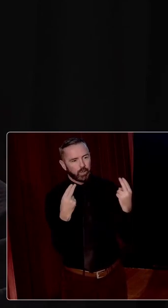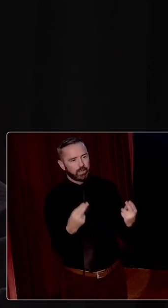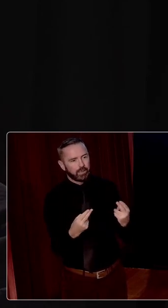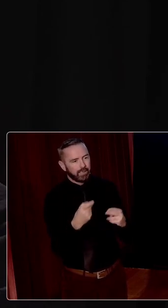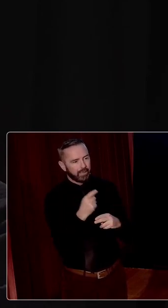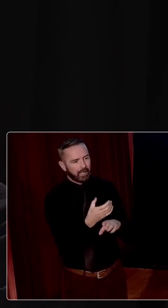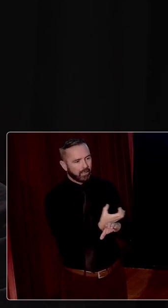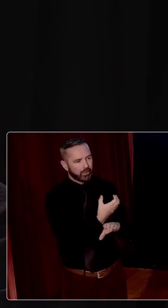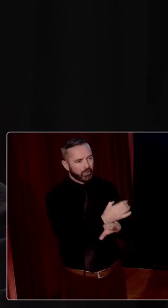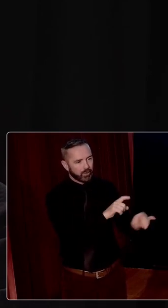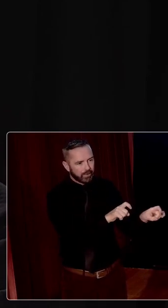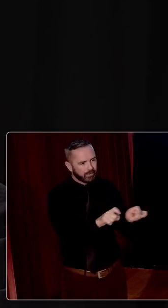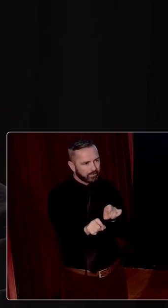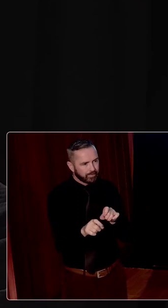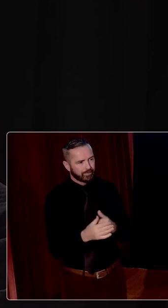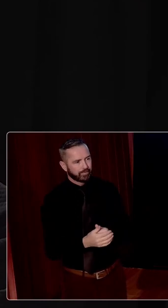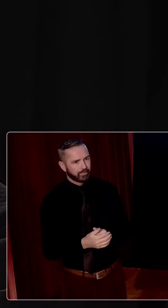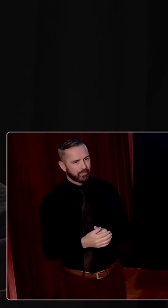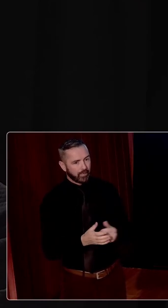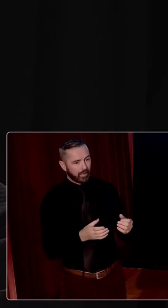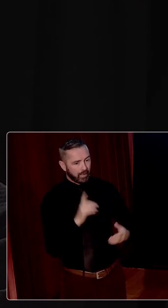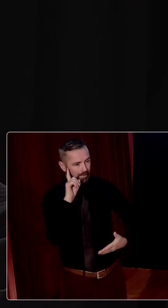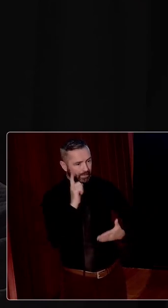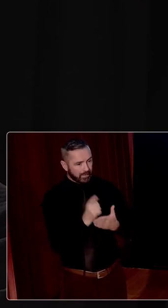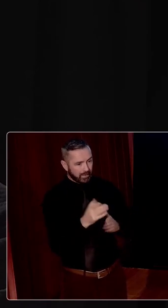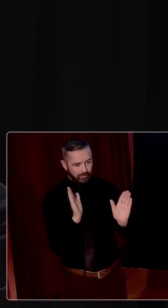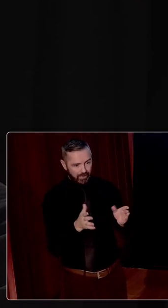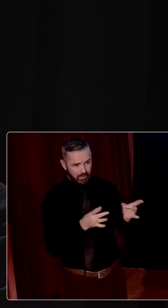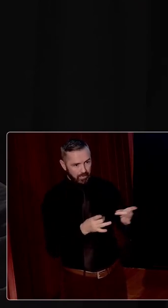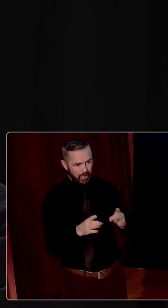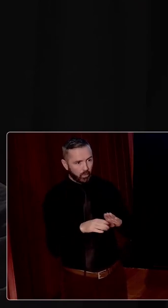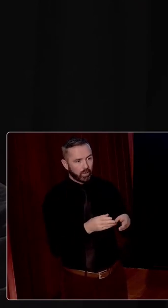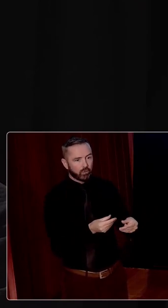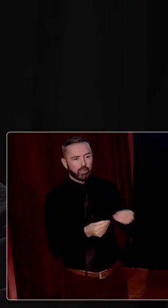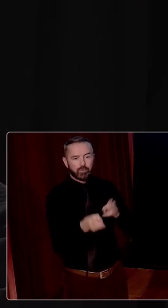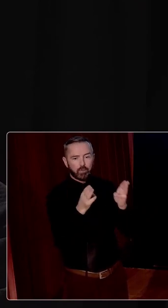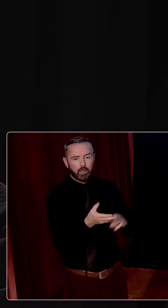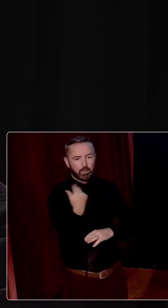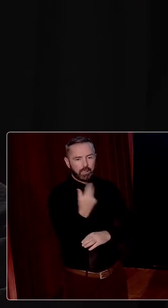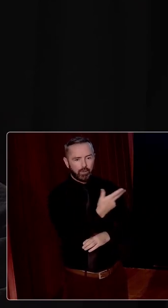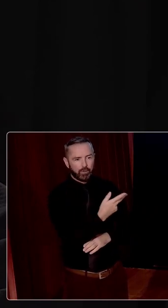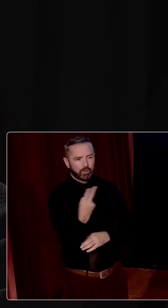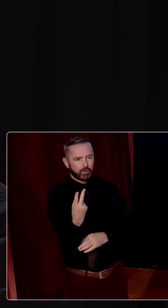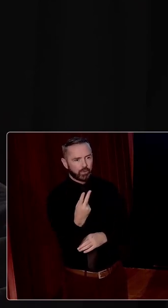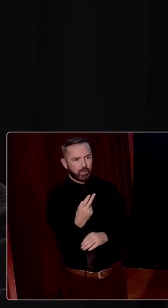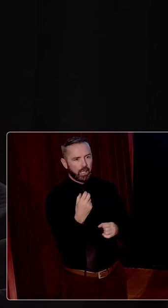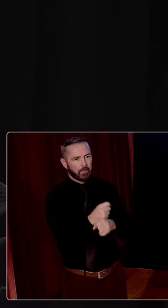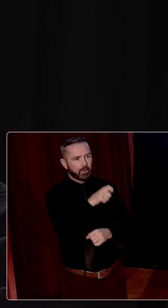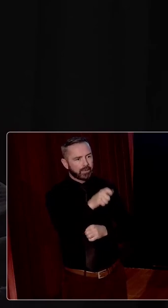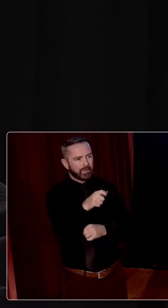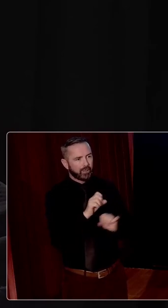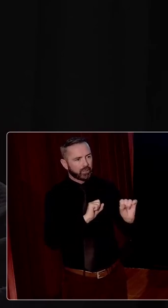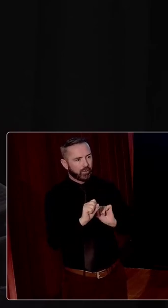that continuity. Decisions that were made, for example, with the transfer of power in 1932 about civil